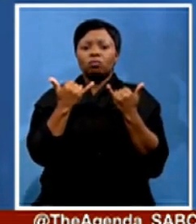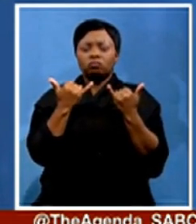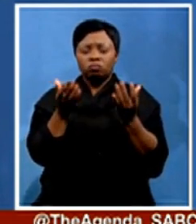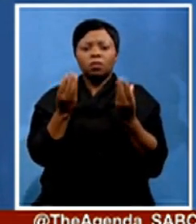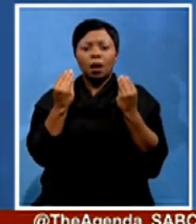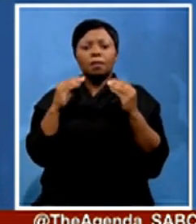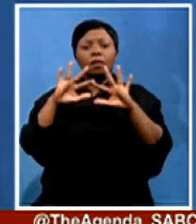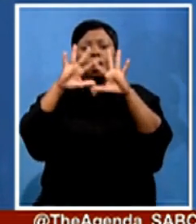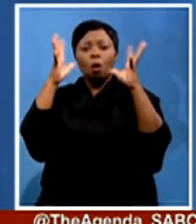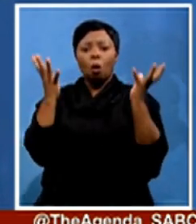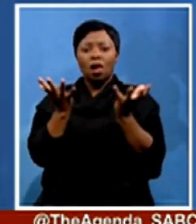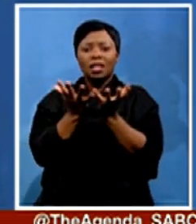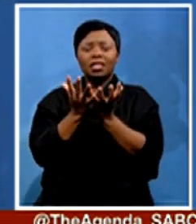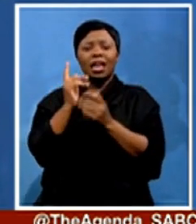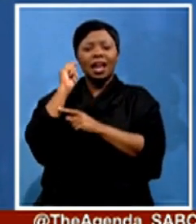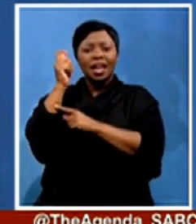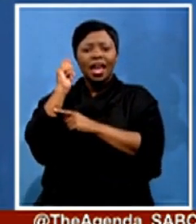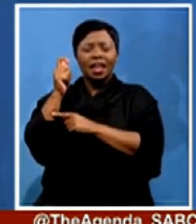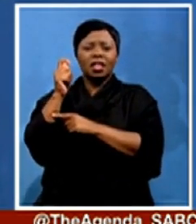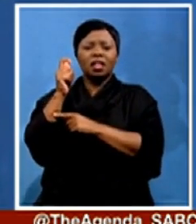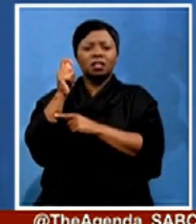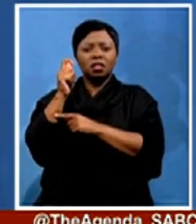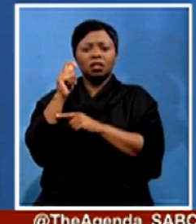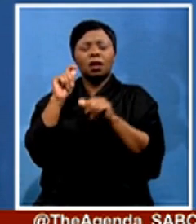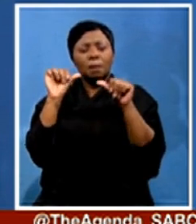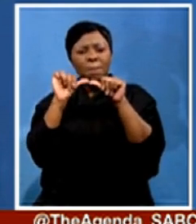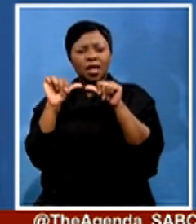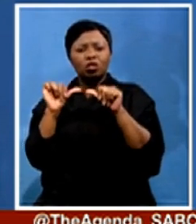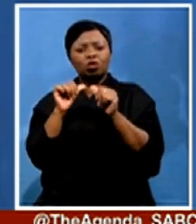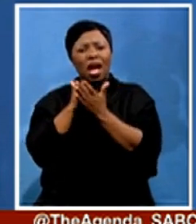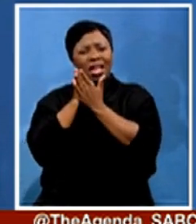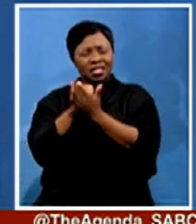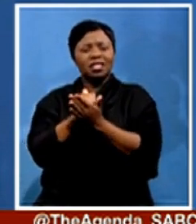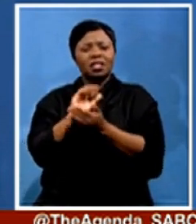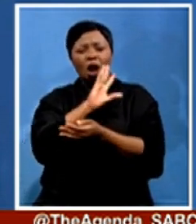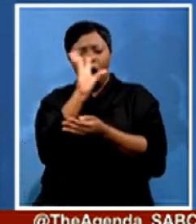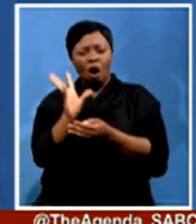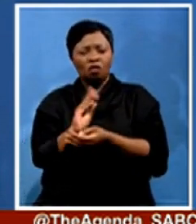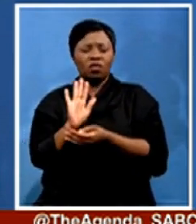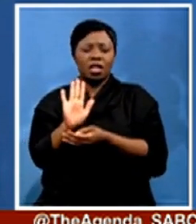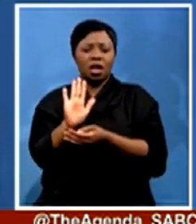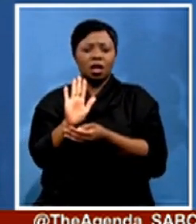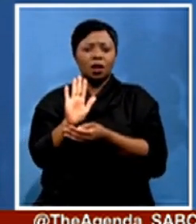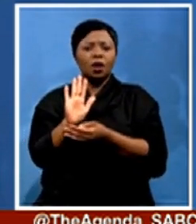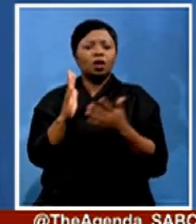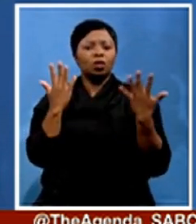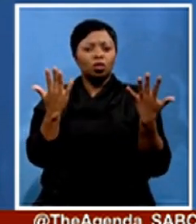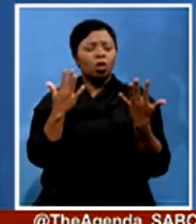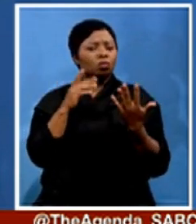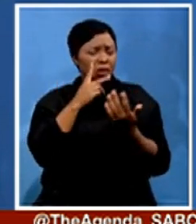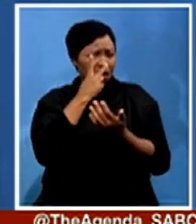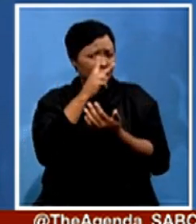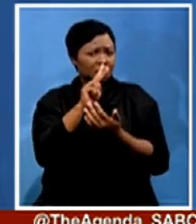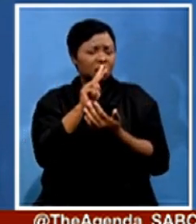measures to assist Africa, because if we look at what we saw in India, definitely it's not